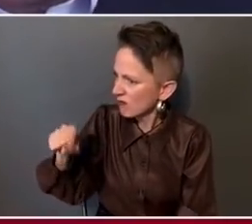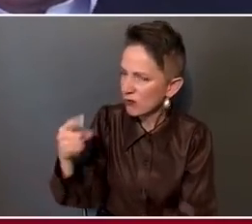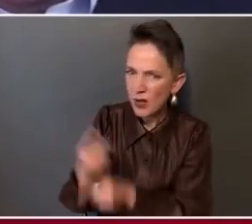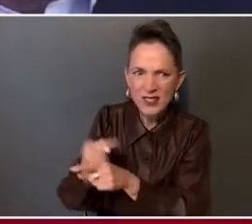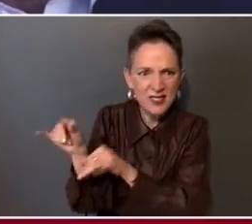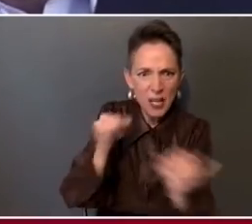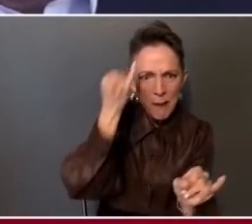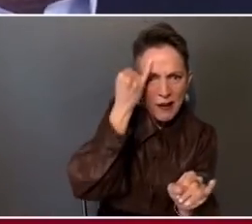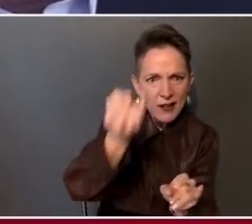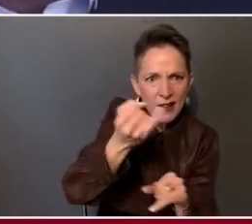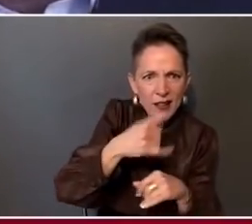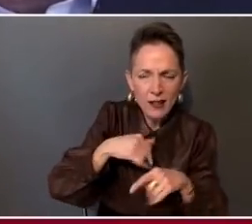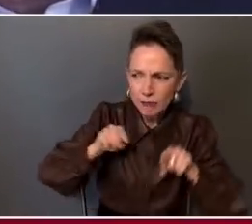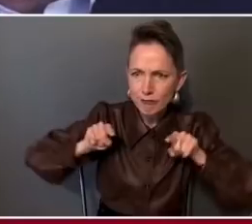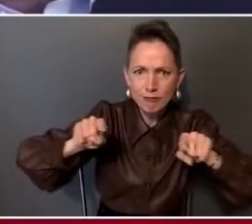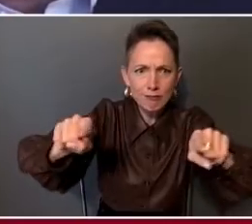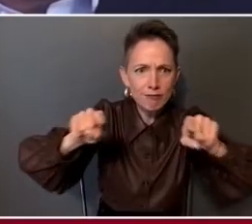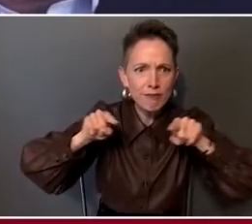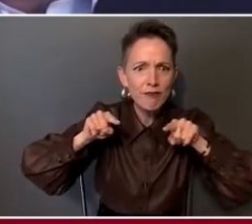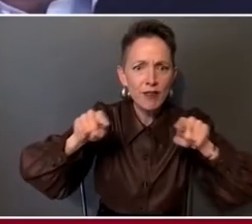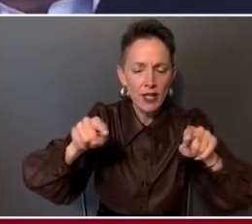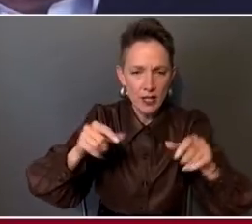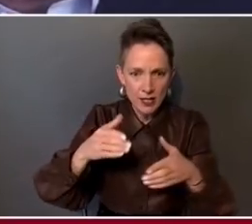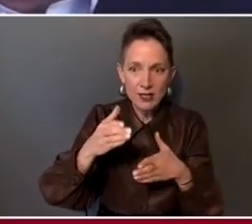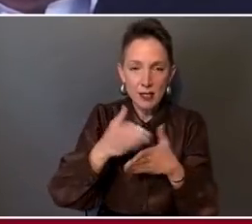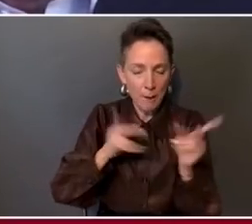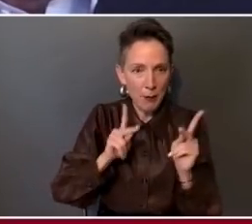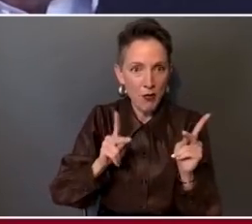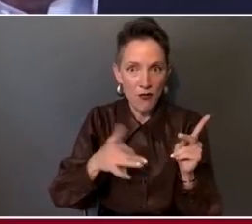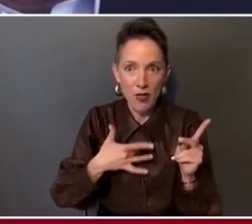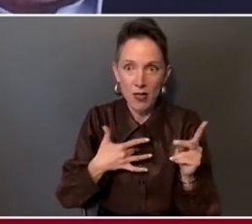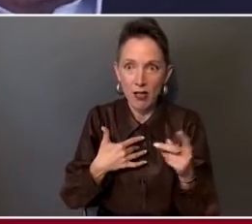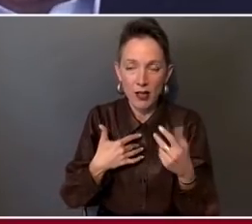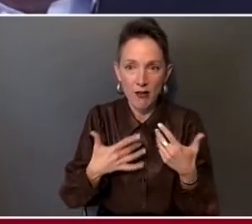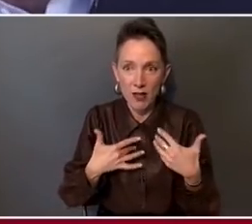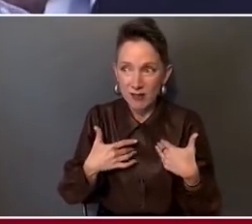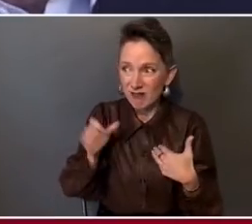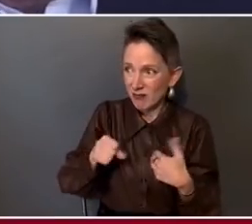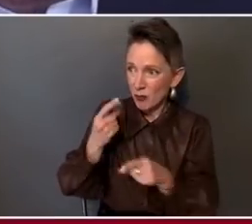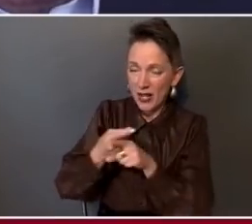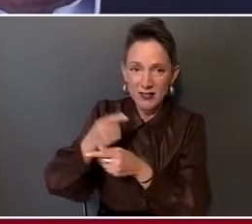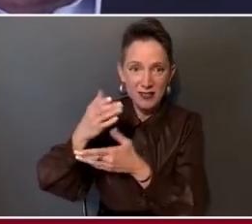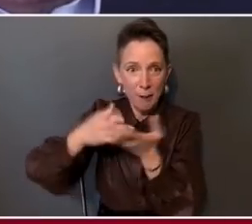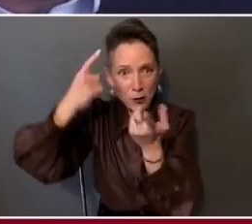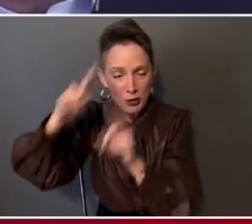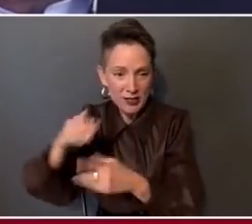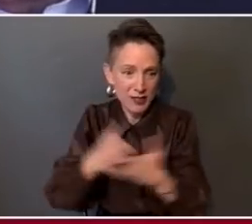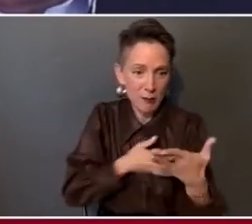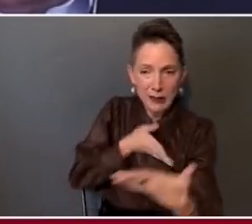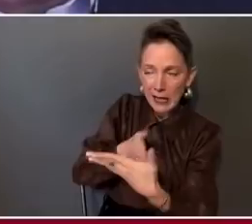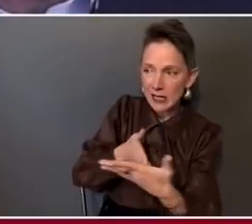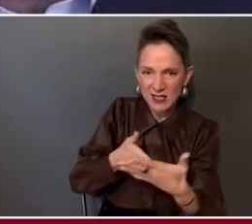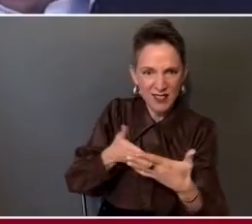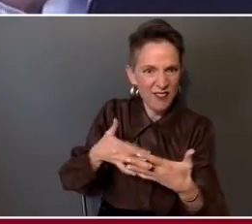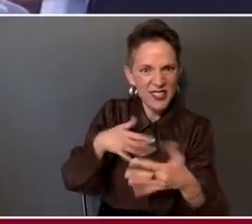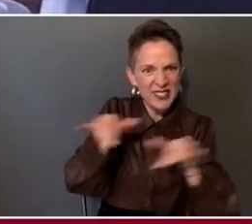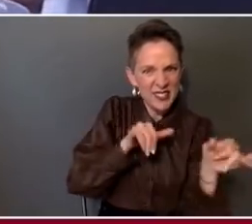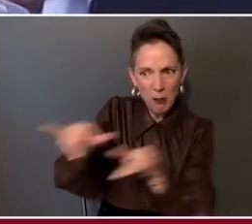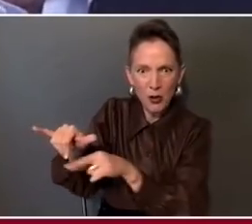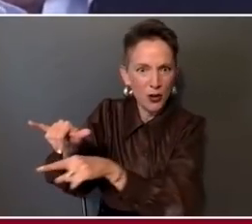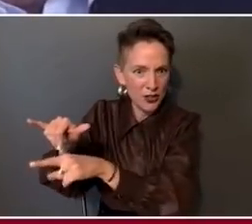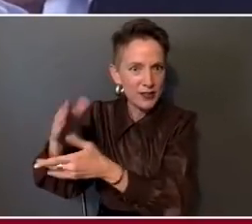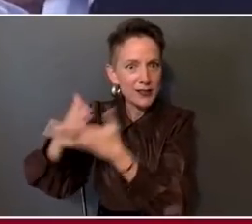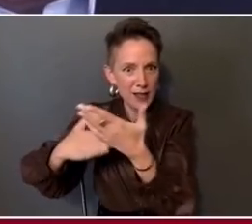middle of these very same difficult moments. So you're right. We've got to use the numbers. We've got to put them out there.